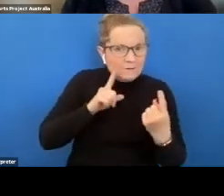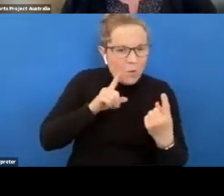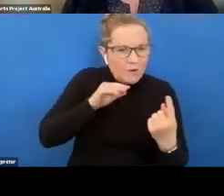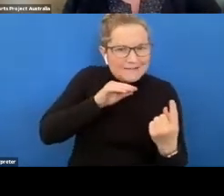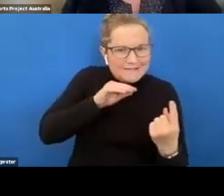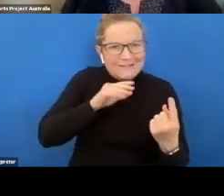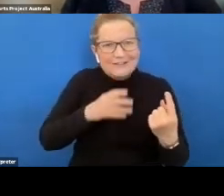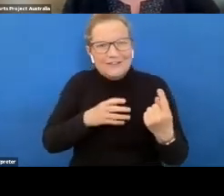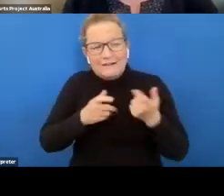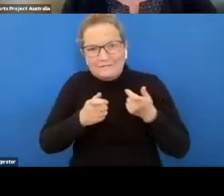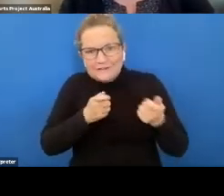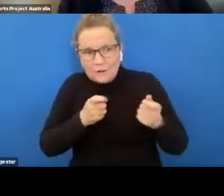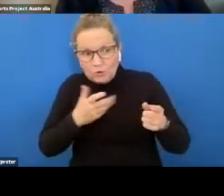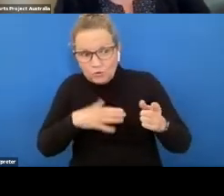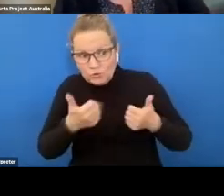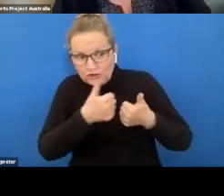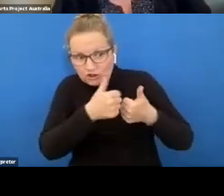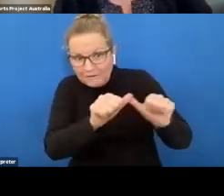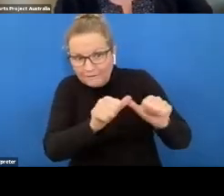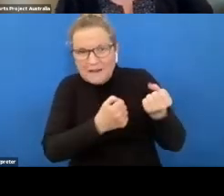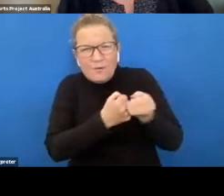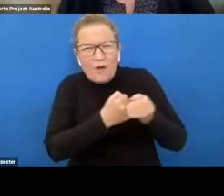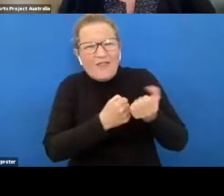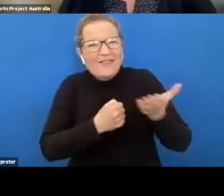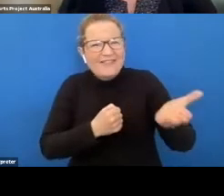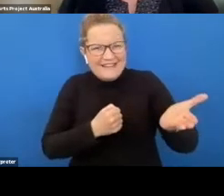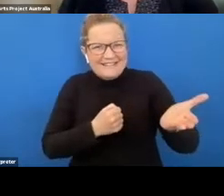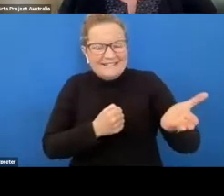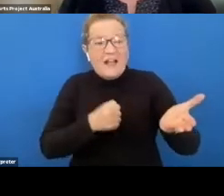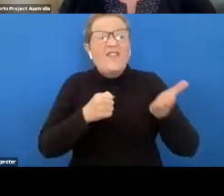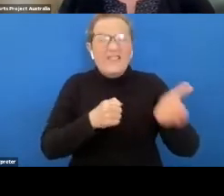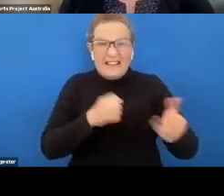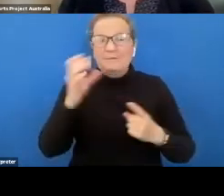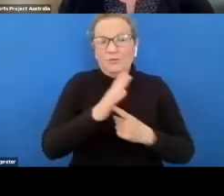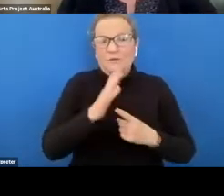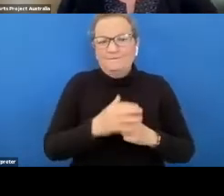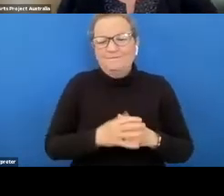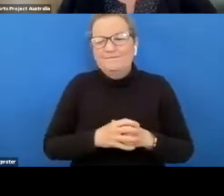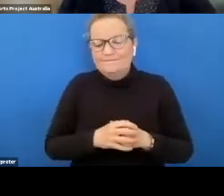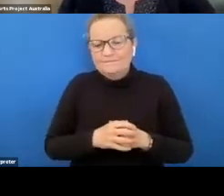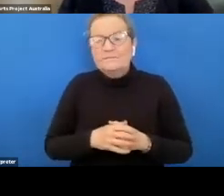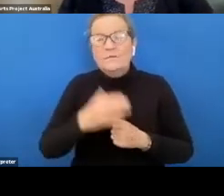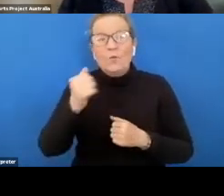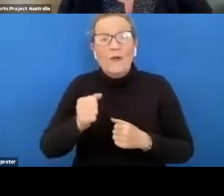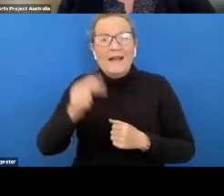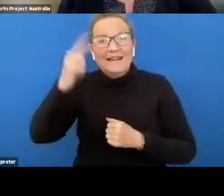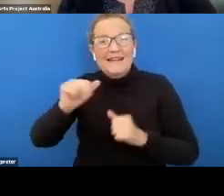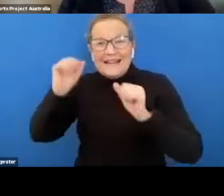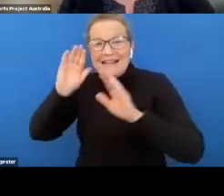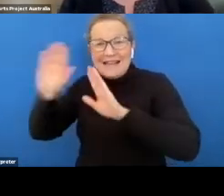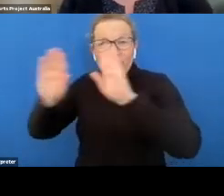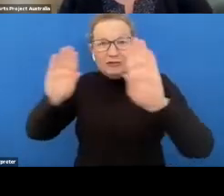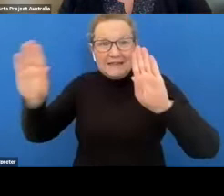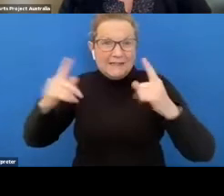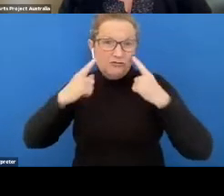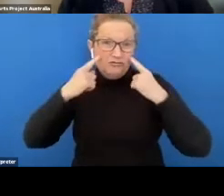achieve what they want to achieve and that's really important um we have a gallery that offers ethical representation